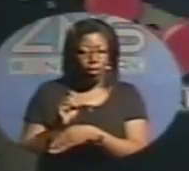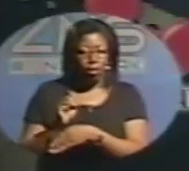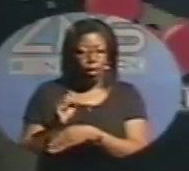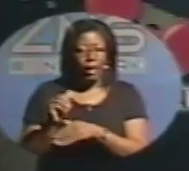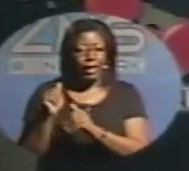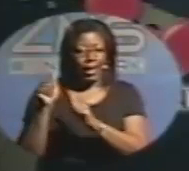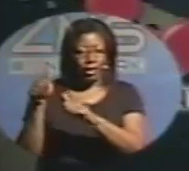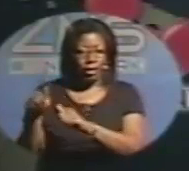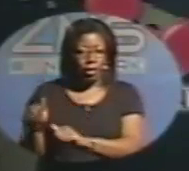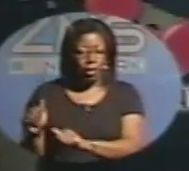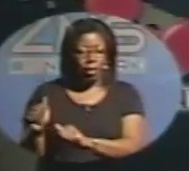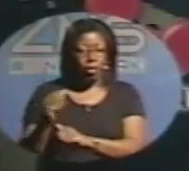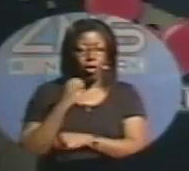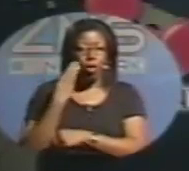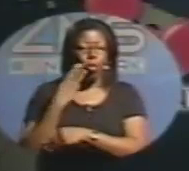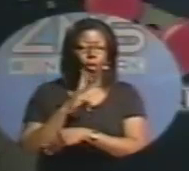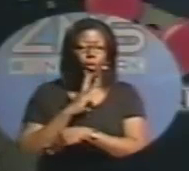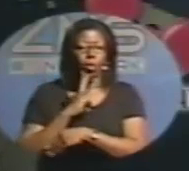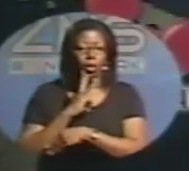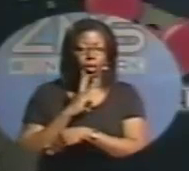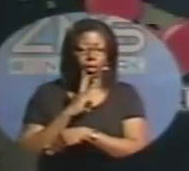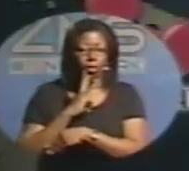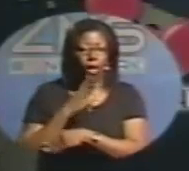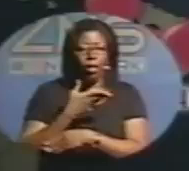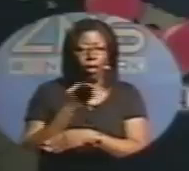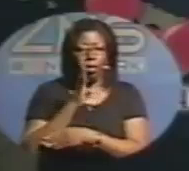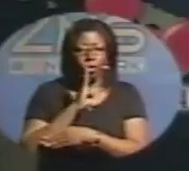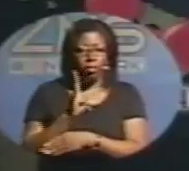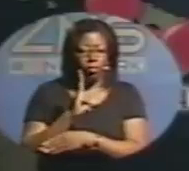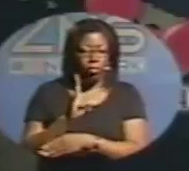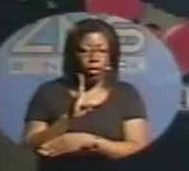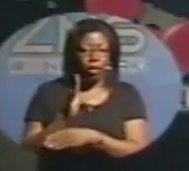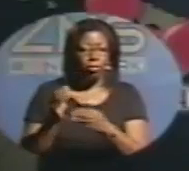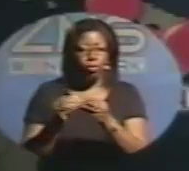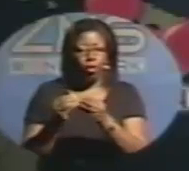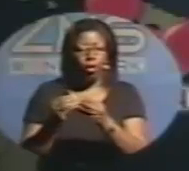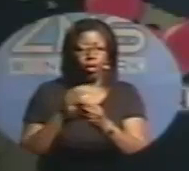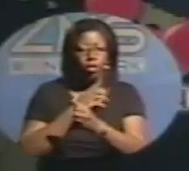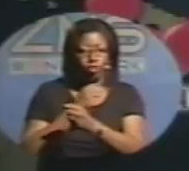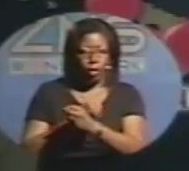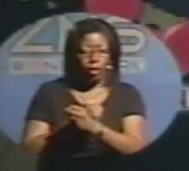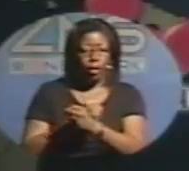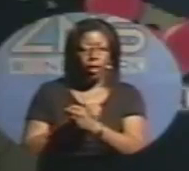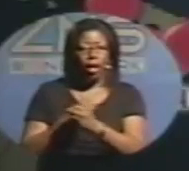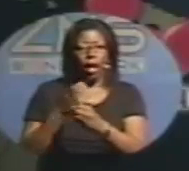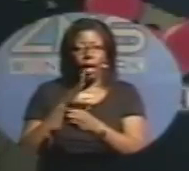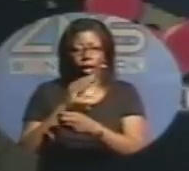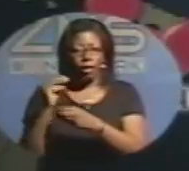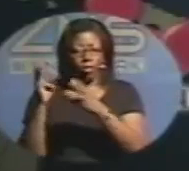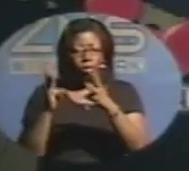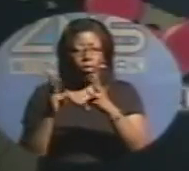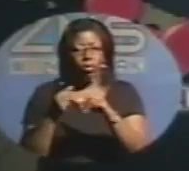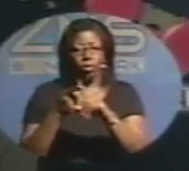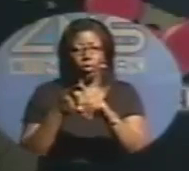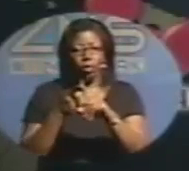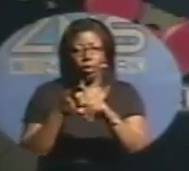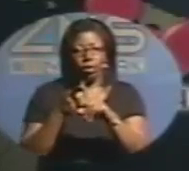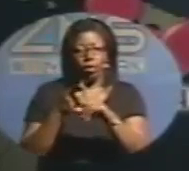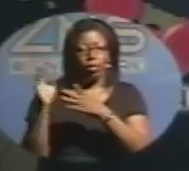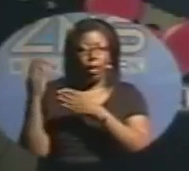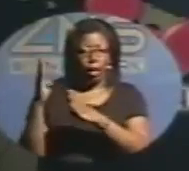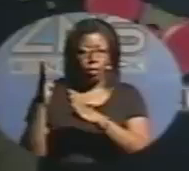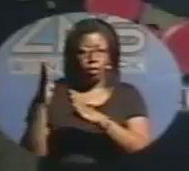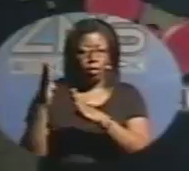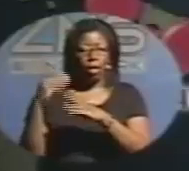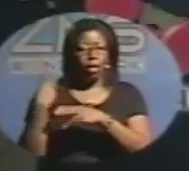over the warm waters of the Caribbean Sea, there could be further intensification, but further away from the Bahamas, so that will lessen the threat to us. However,